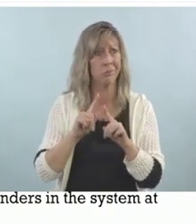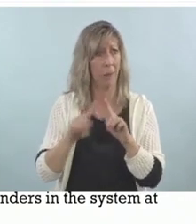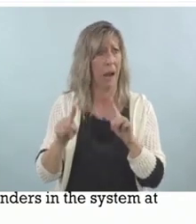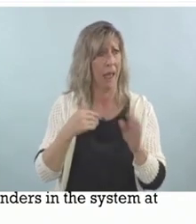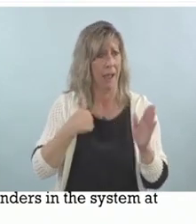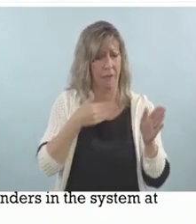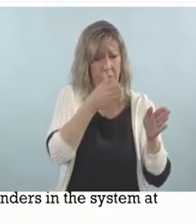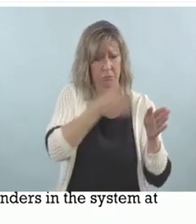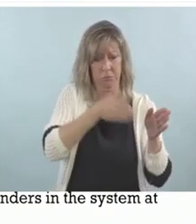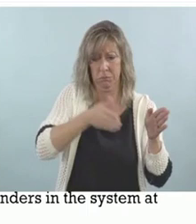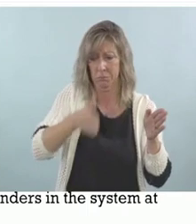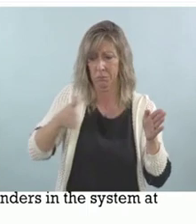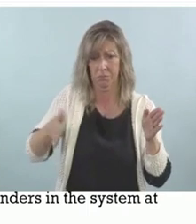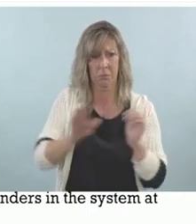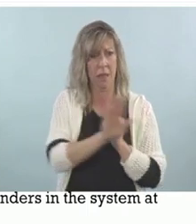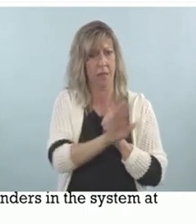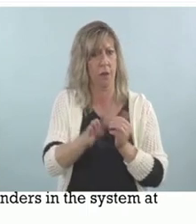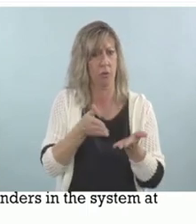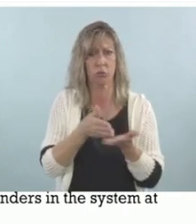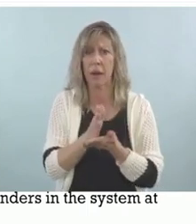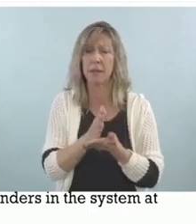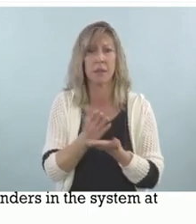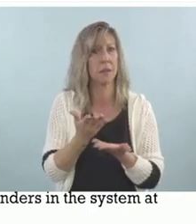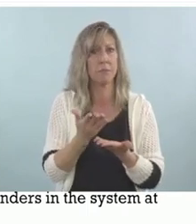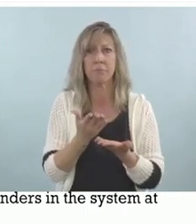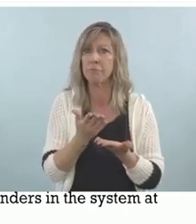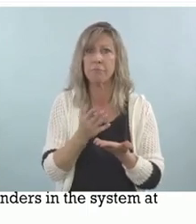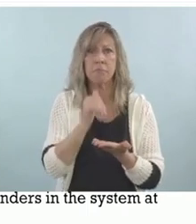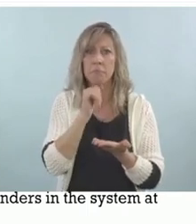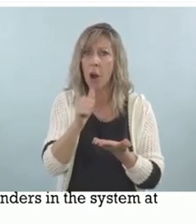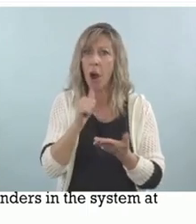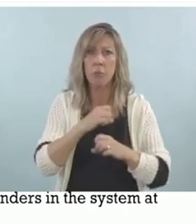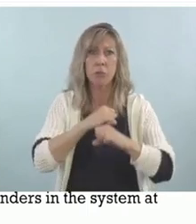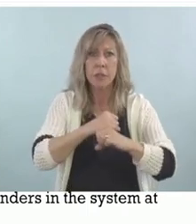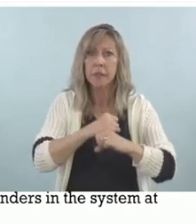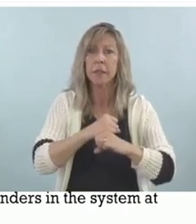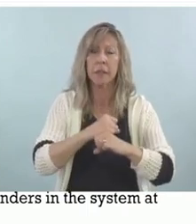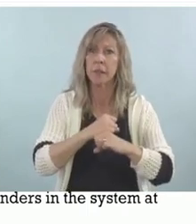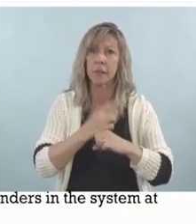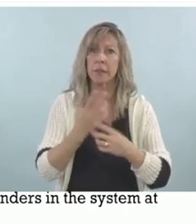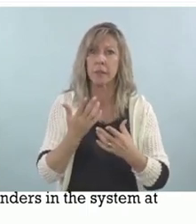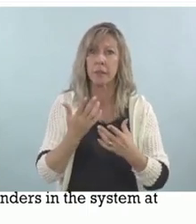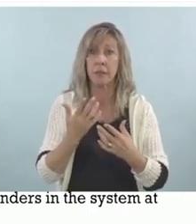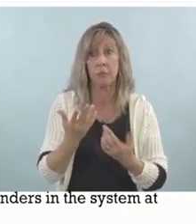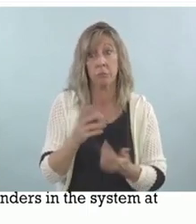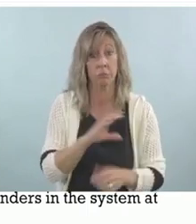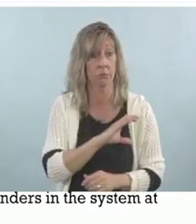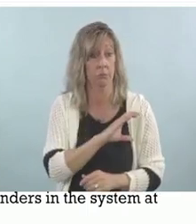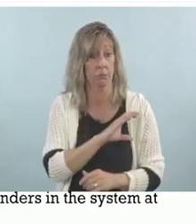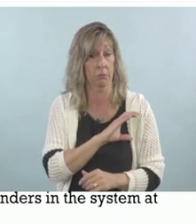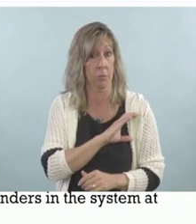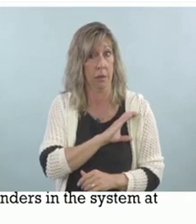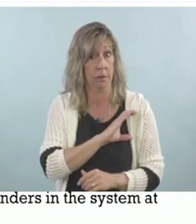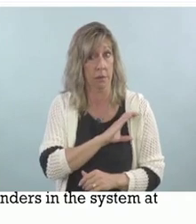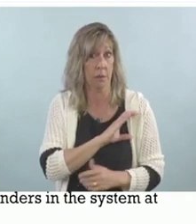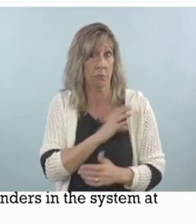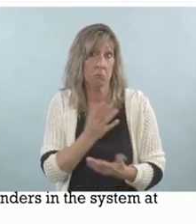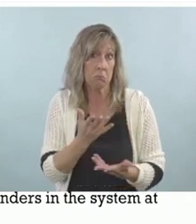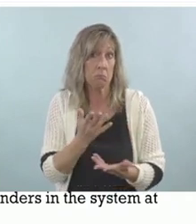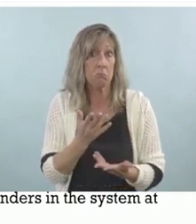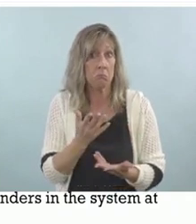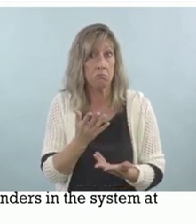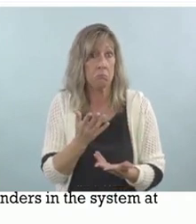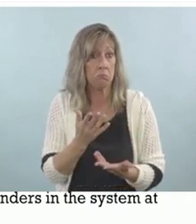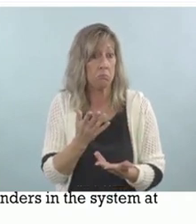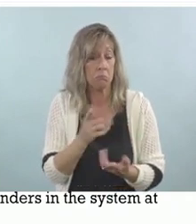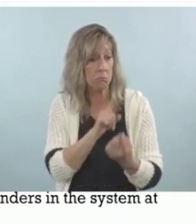you know, constantly. Oftentimes, if a police officer goes